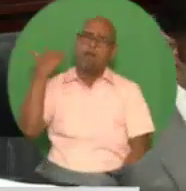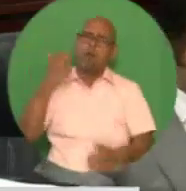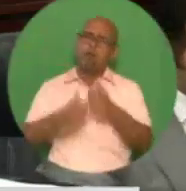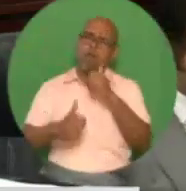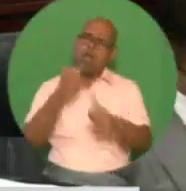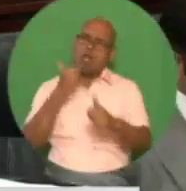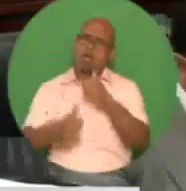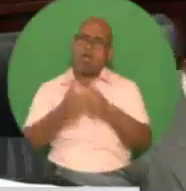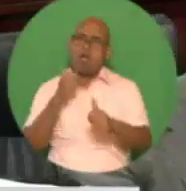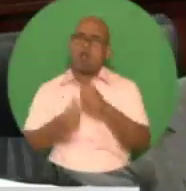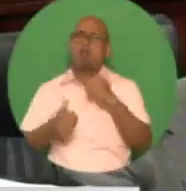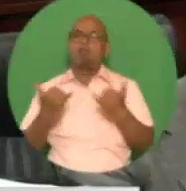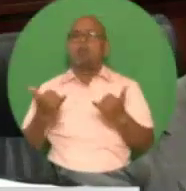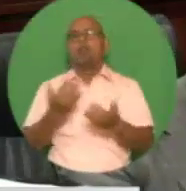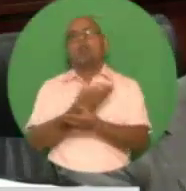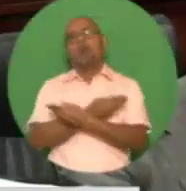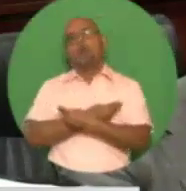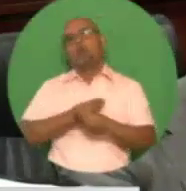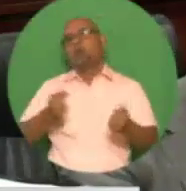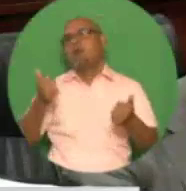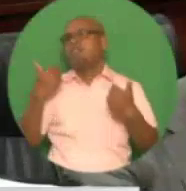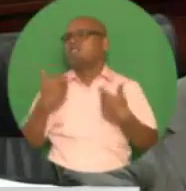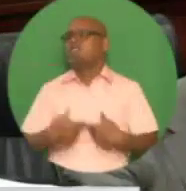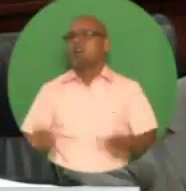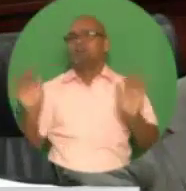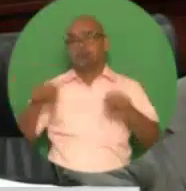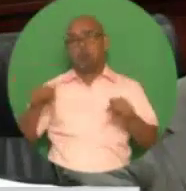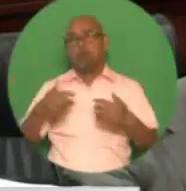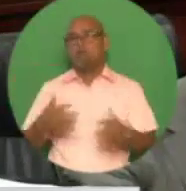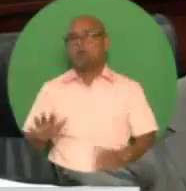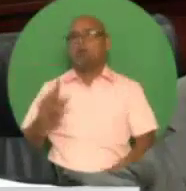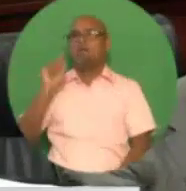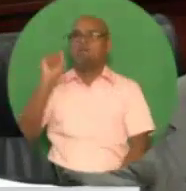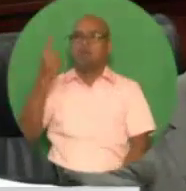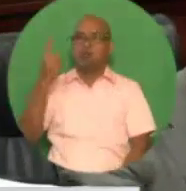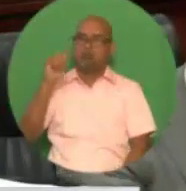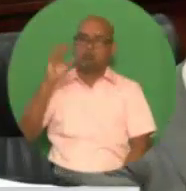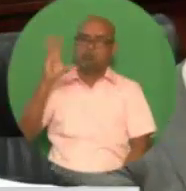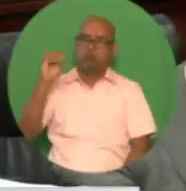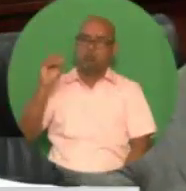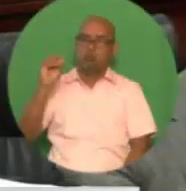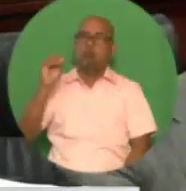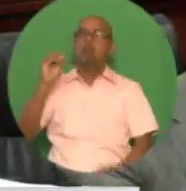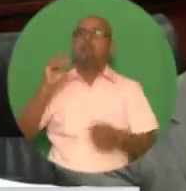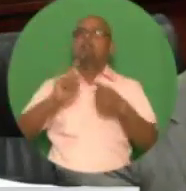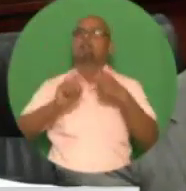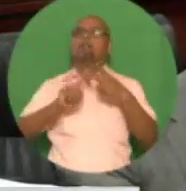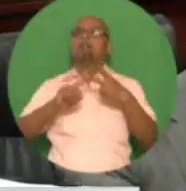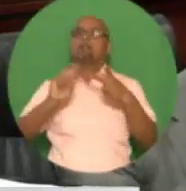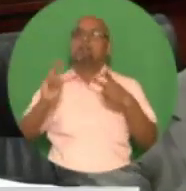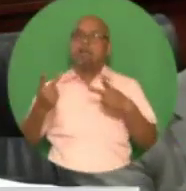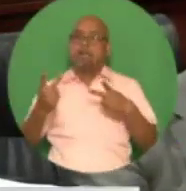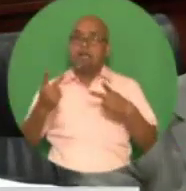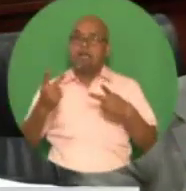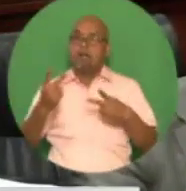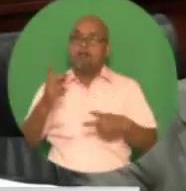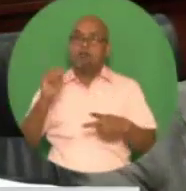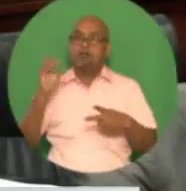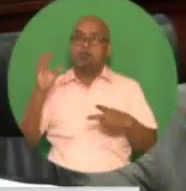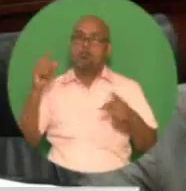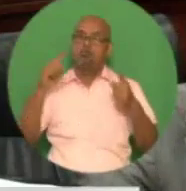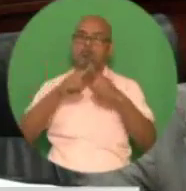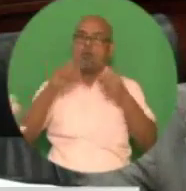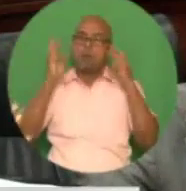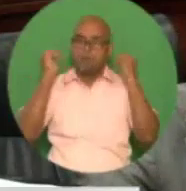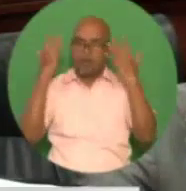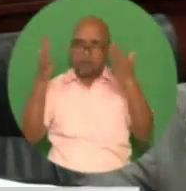with the Komuto to Toco Main Road segment as the first phase. Phase two involves the Toco Main Road to Manzanilla segment, and phase three